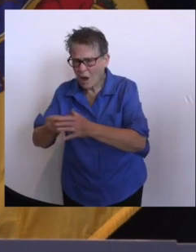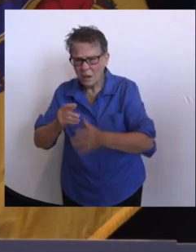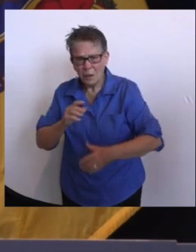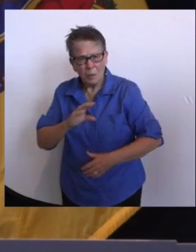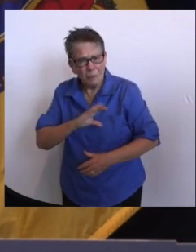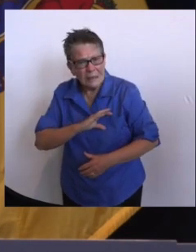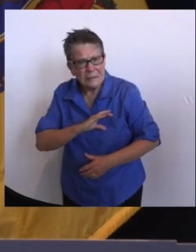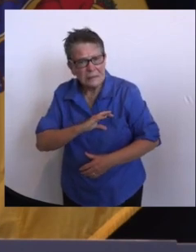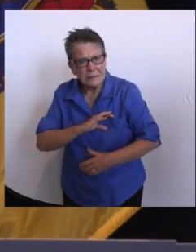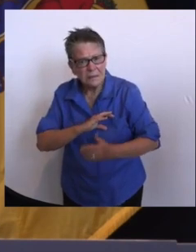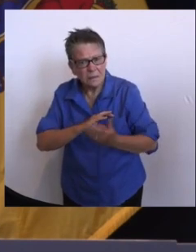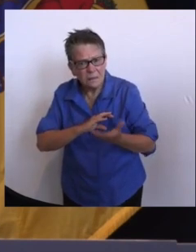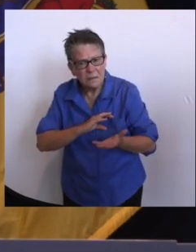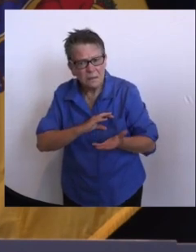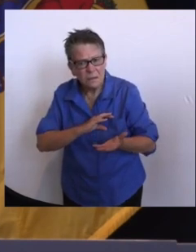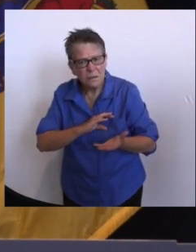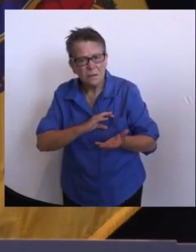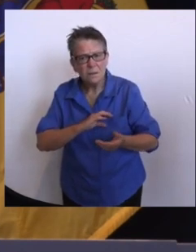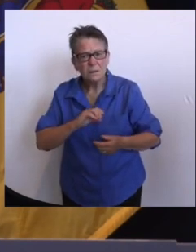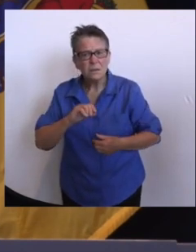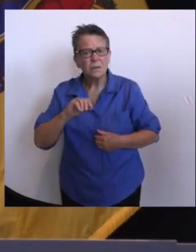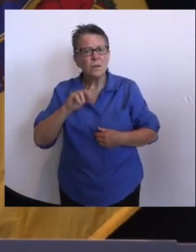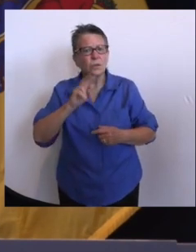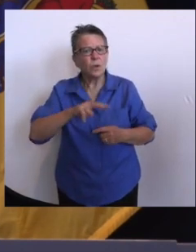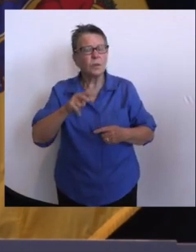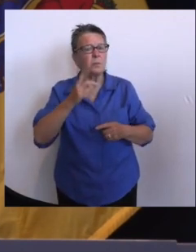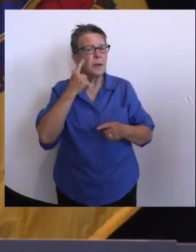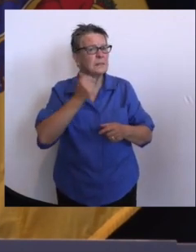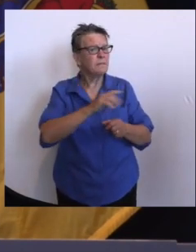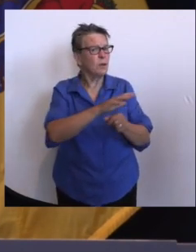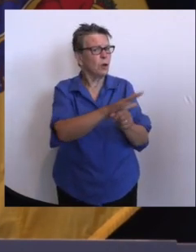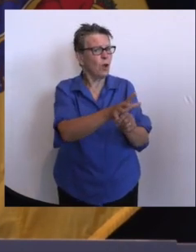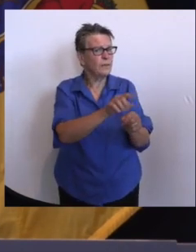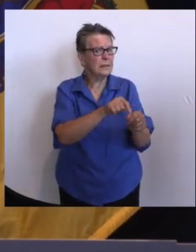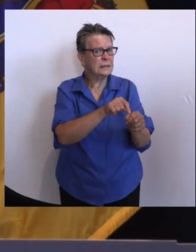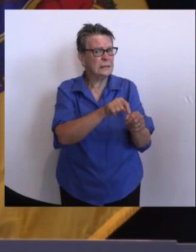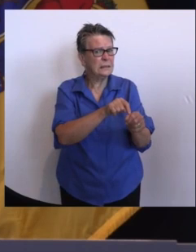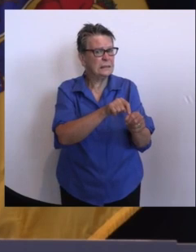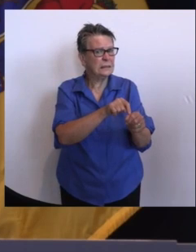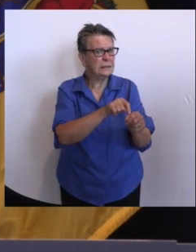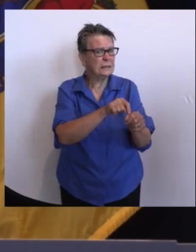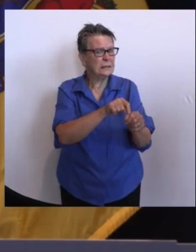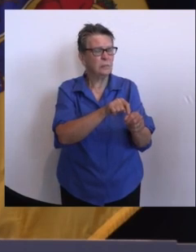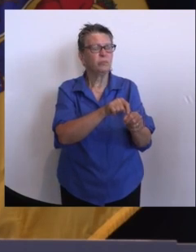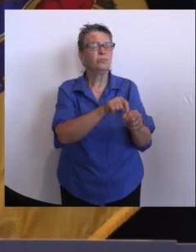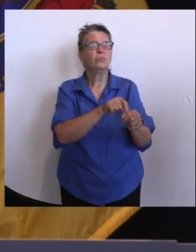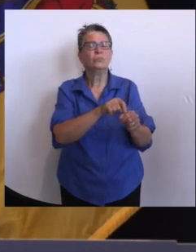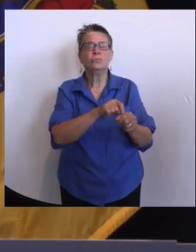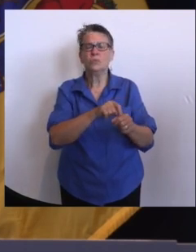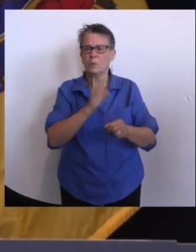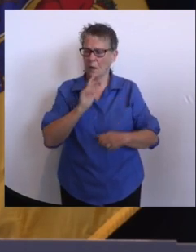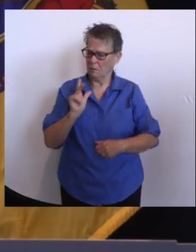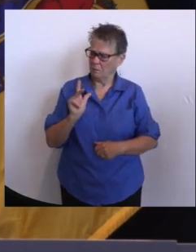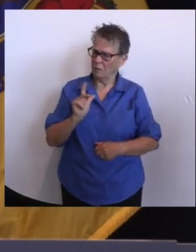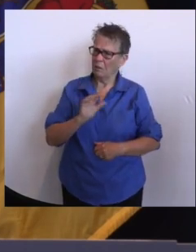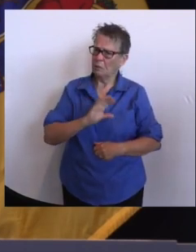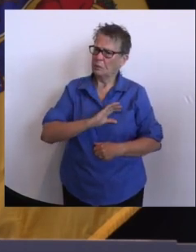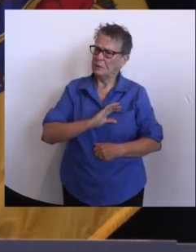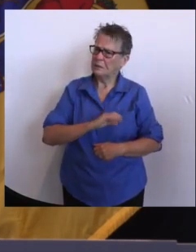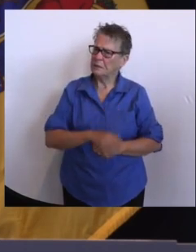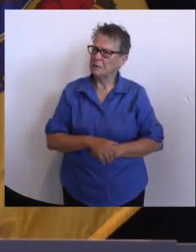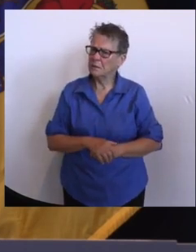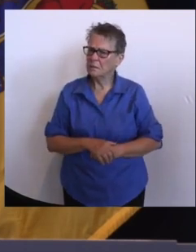is high. That's the highest I've seen in a week. Good Lord. Bless them all. Let me ask you one of things. These